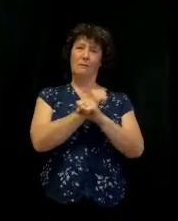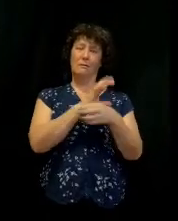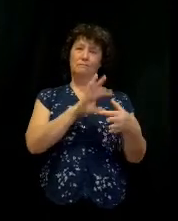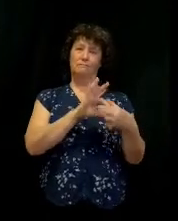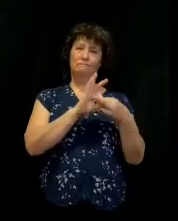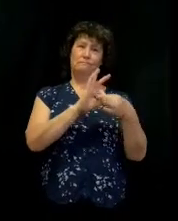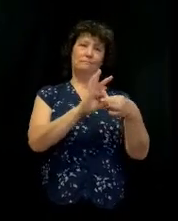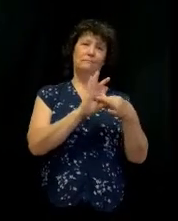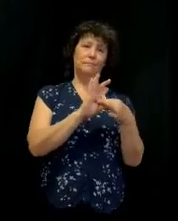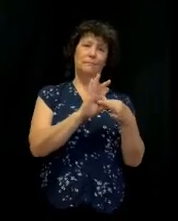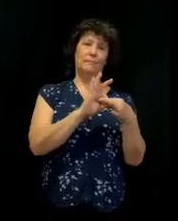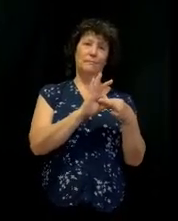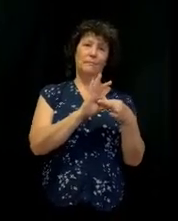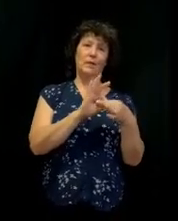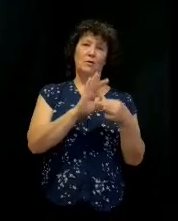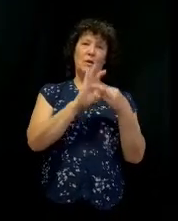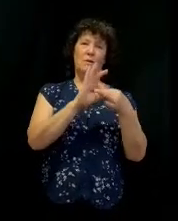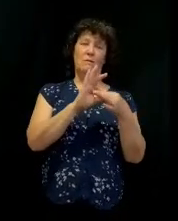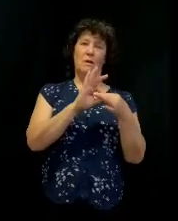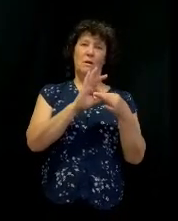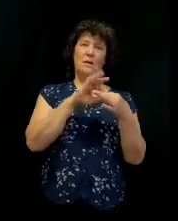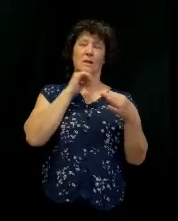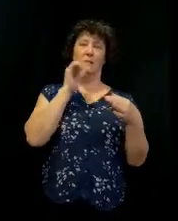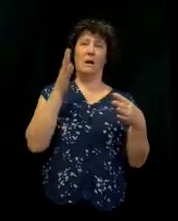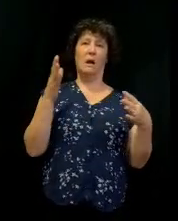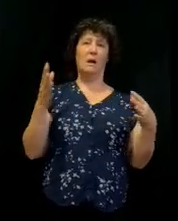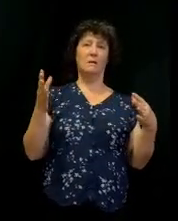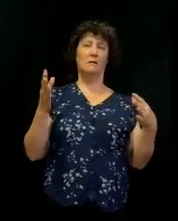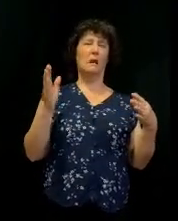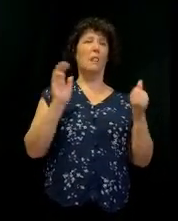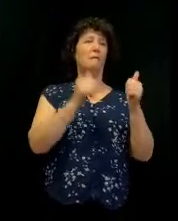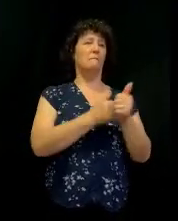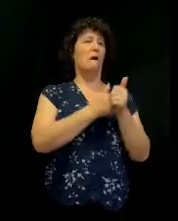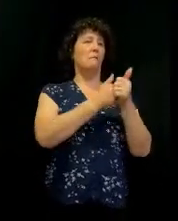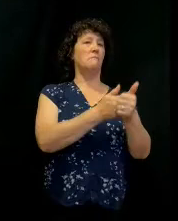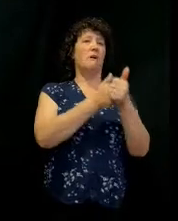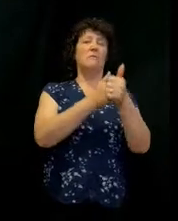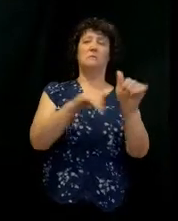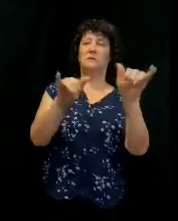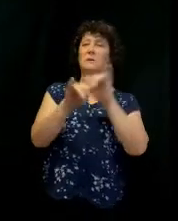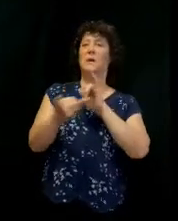Unity is not uniformity. It's not all of us being the same.